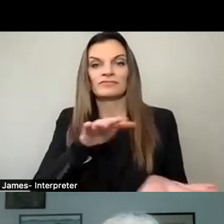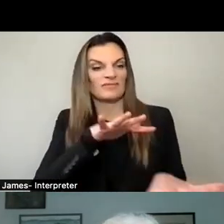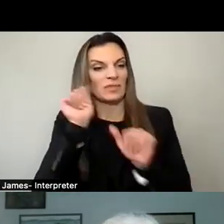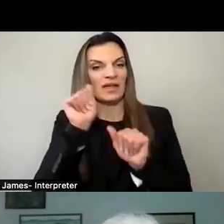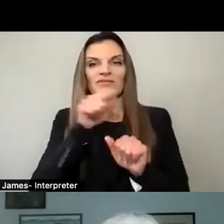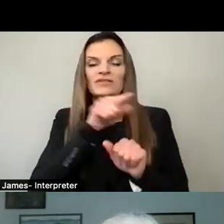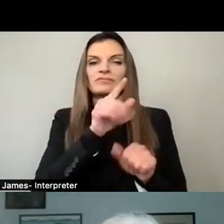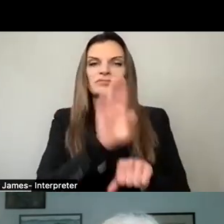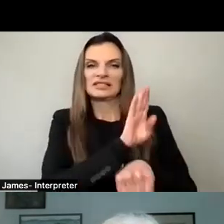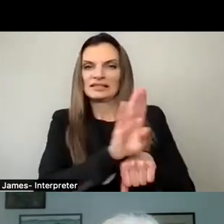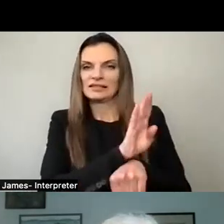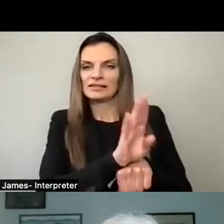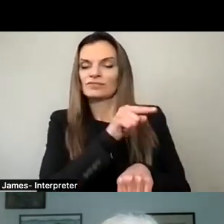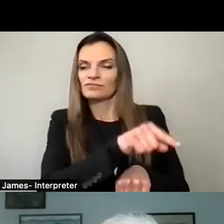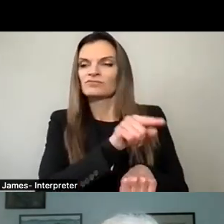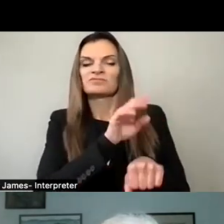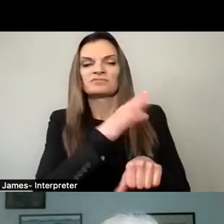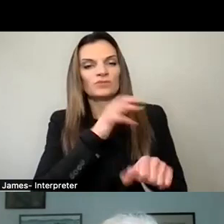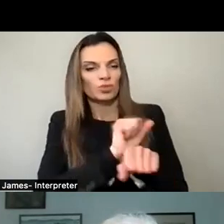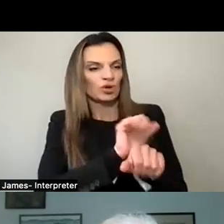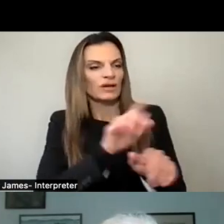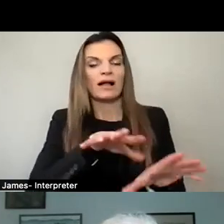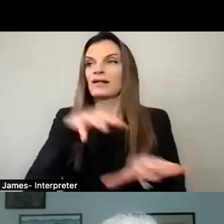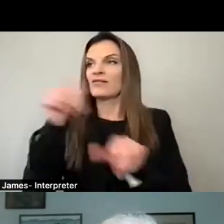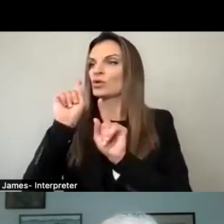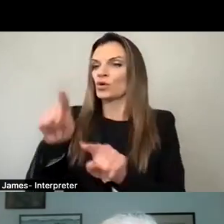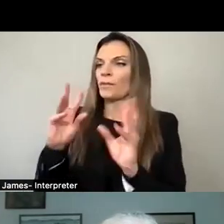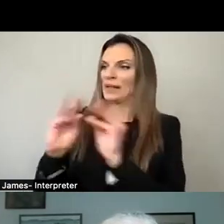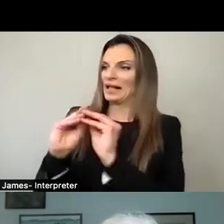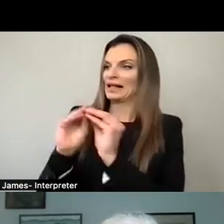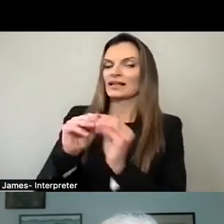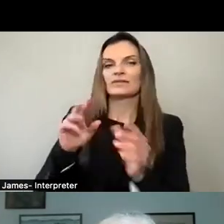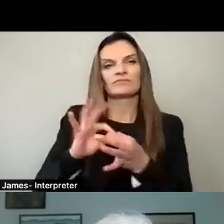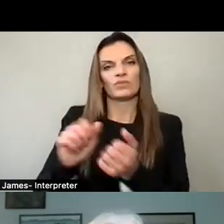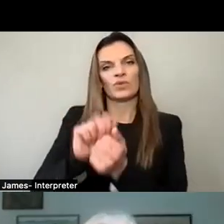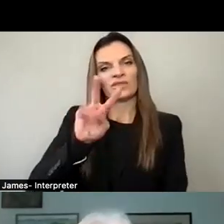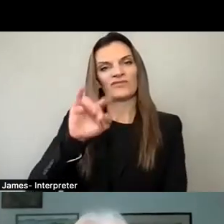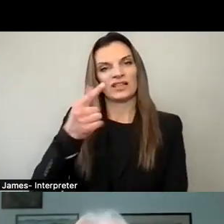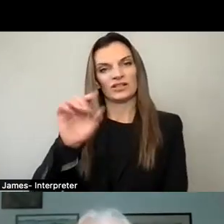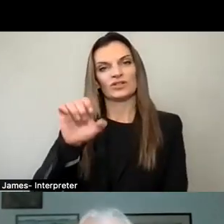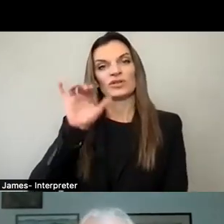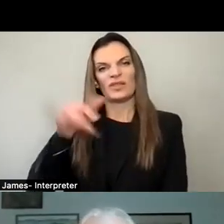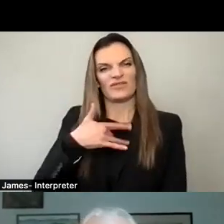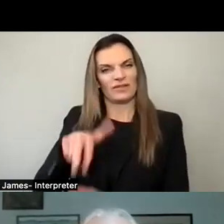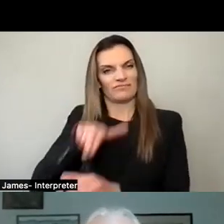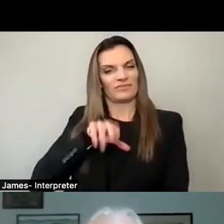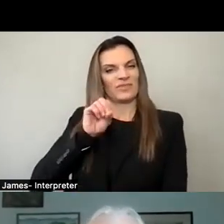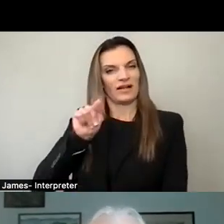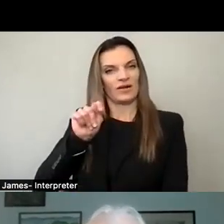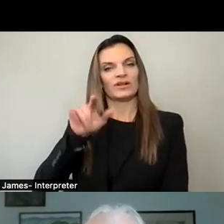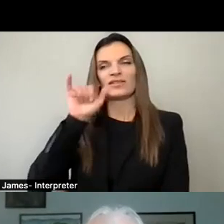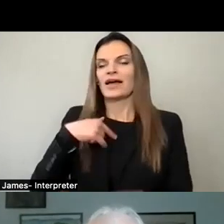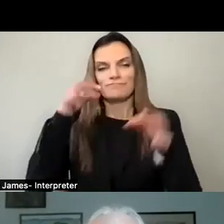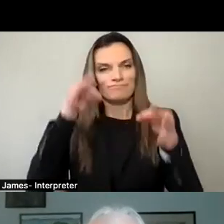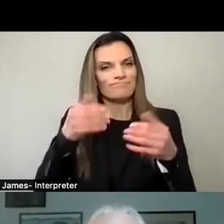boardroom and went to a village meeting and felt excluded. It was that experience that drove my candidacy for mayor.